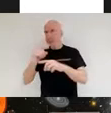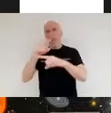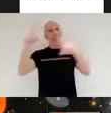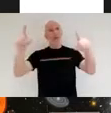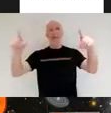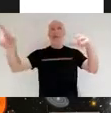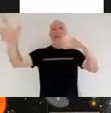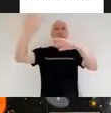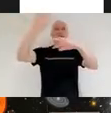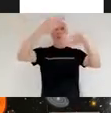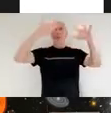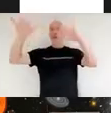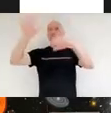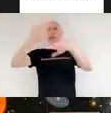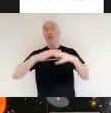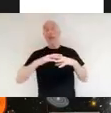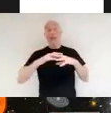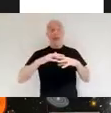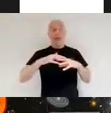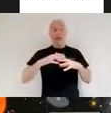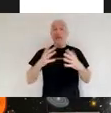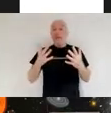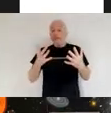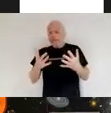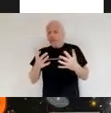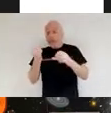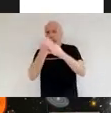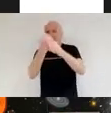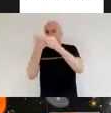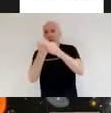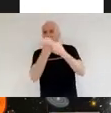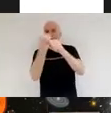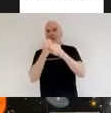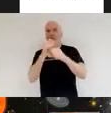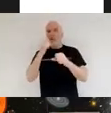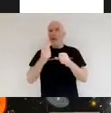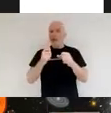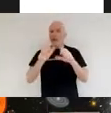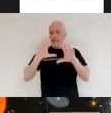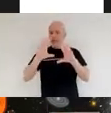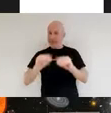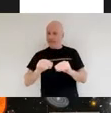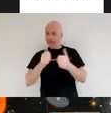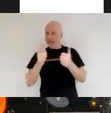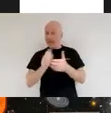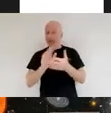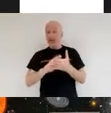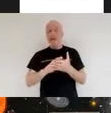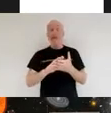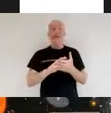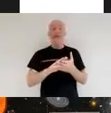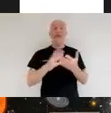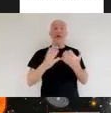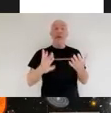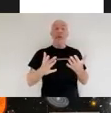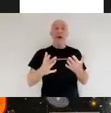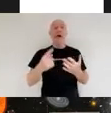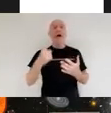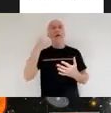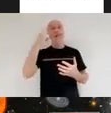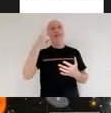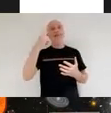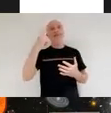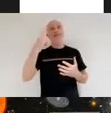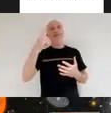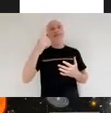maintained and up kept and so early on it became clear that we were going to need a new space telescope that